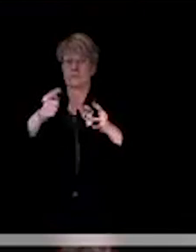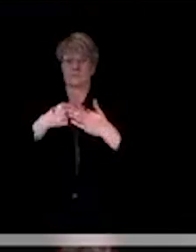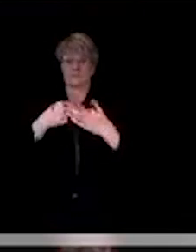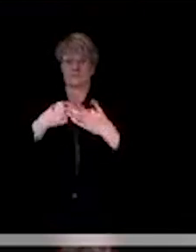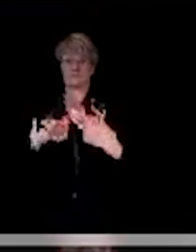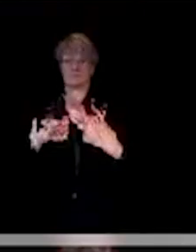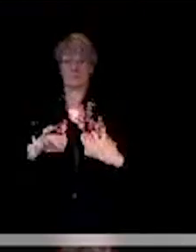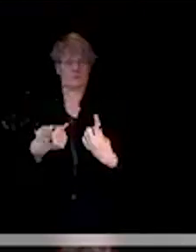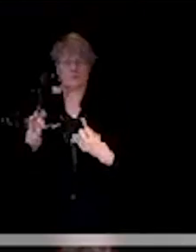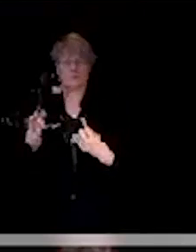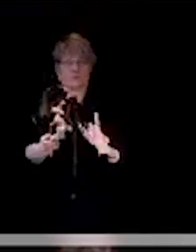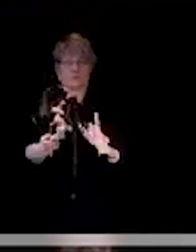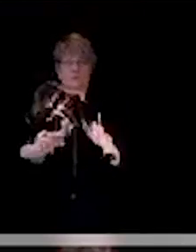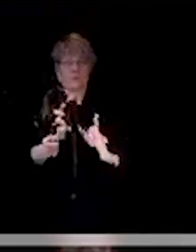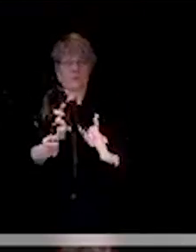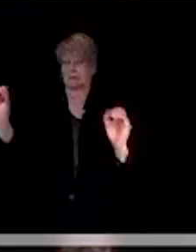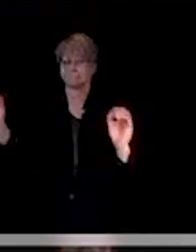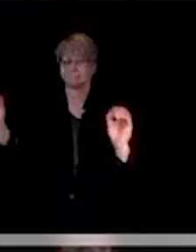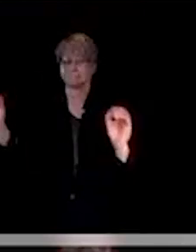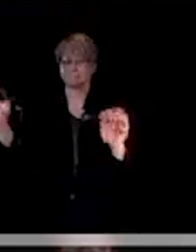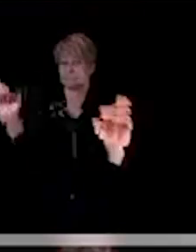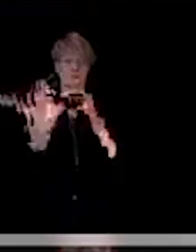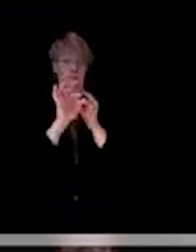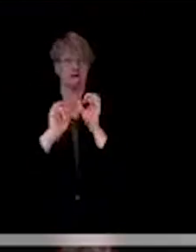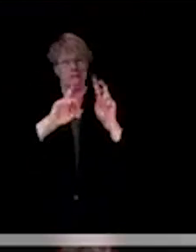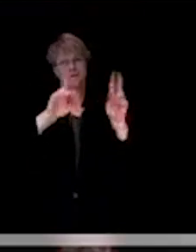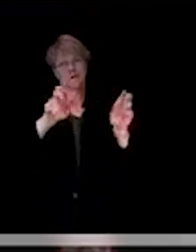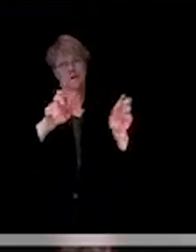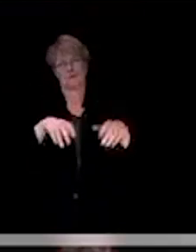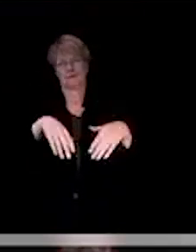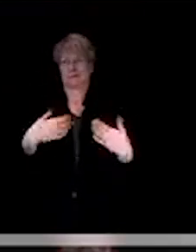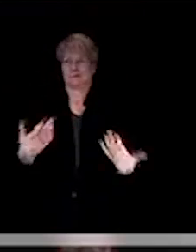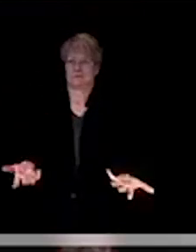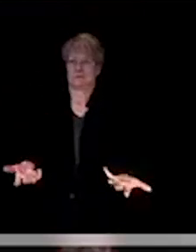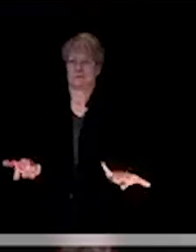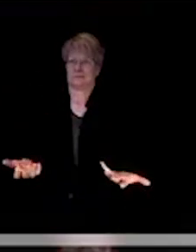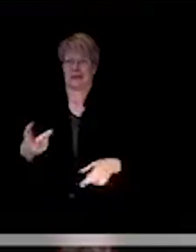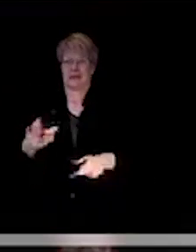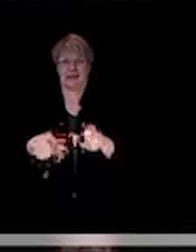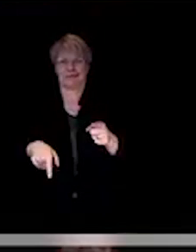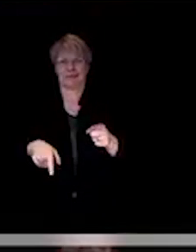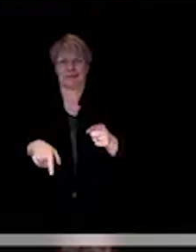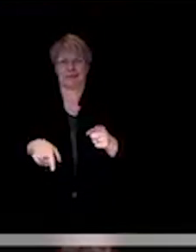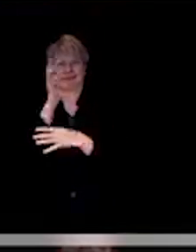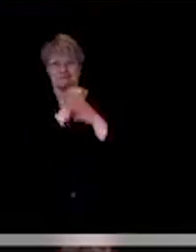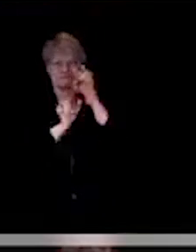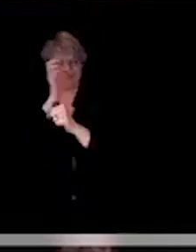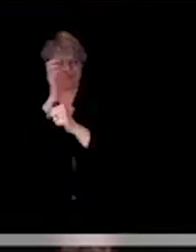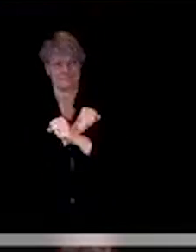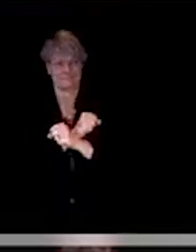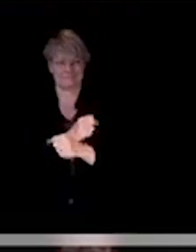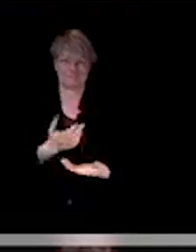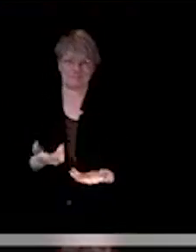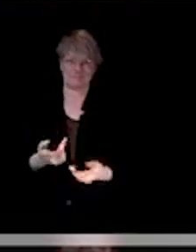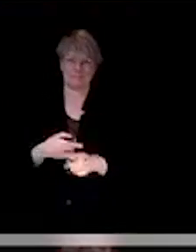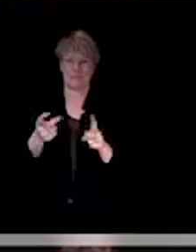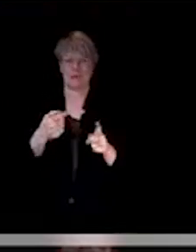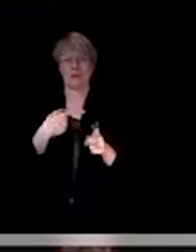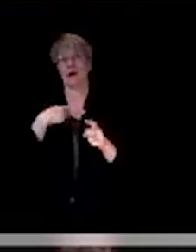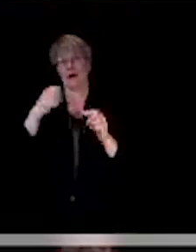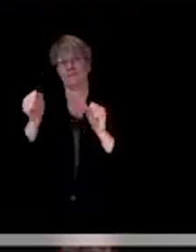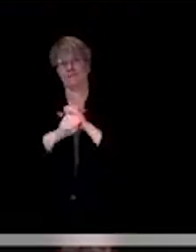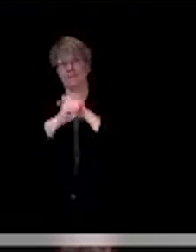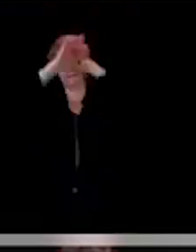conversations about what that might look like. And so, I can't really speculate further, but I can imagine that there would be requirements